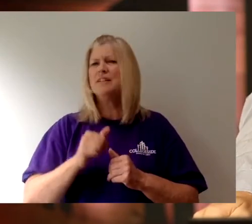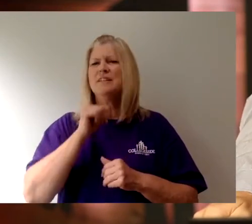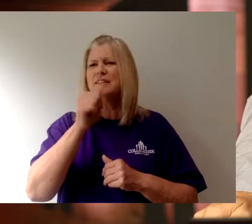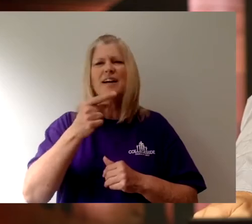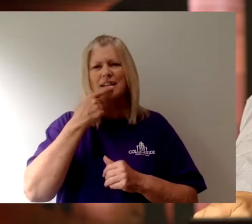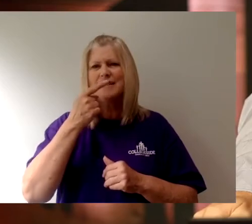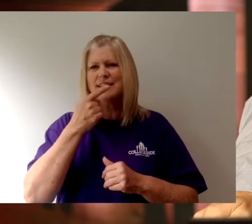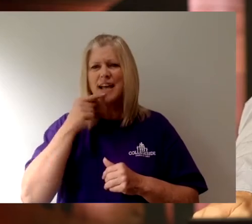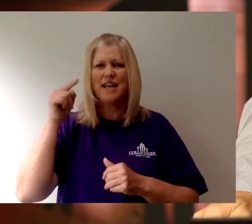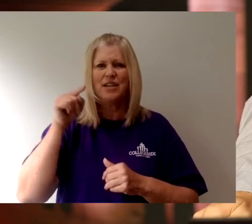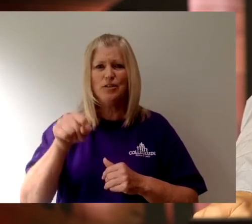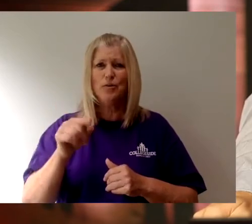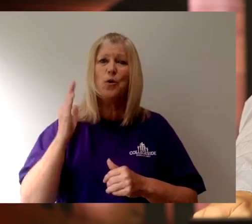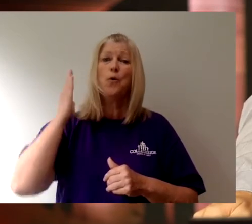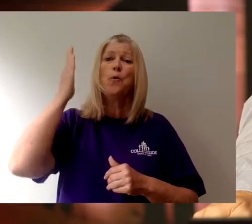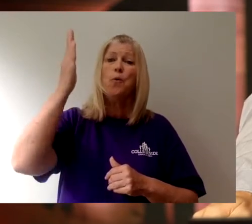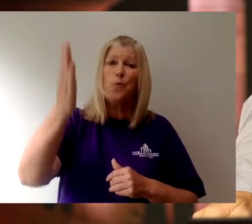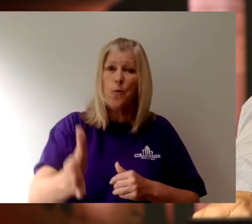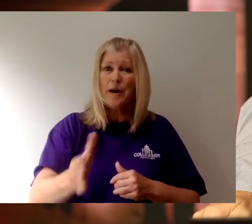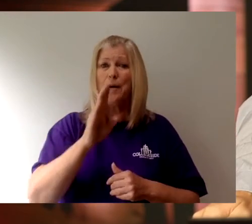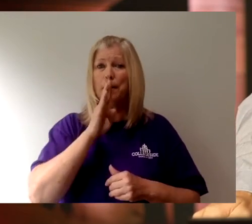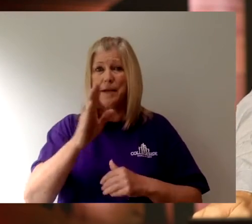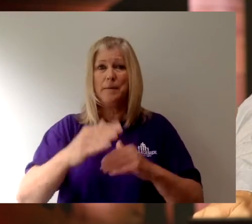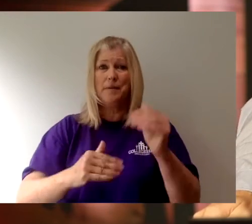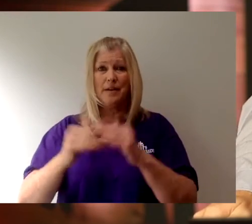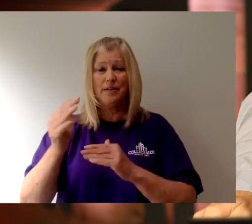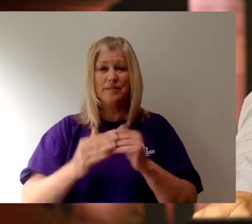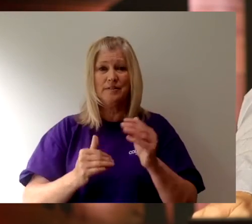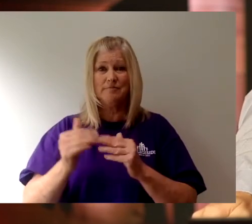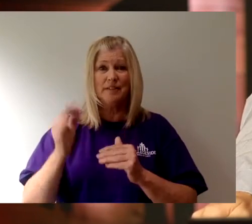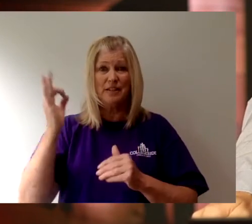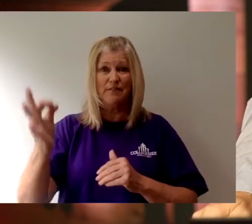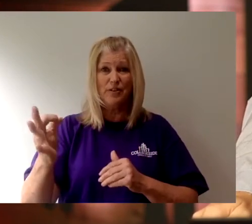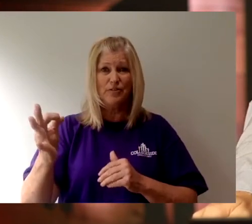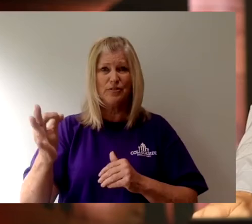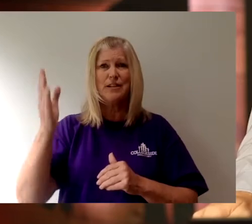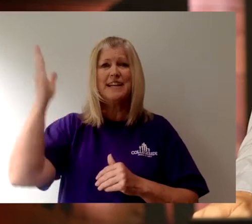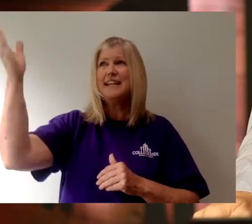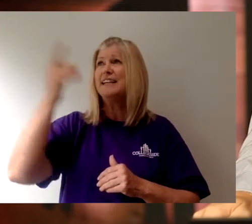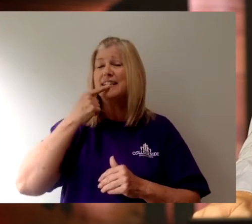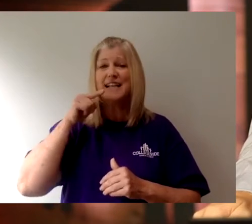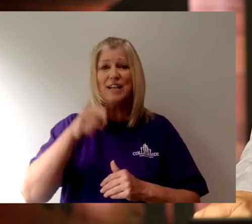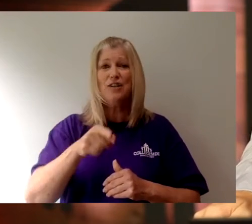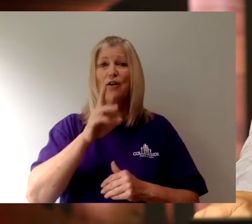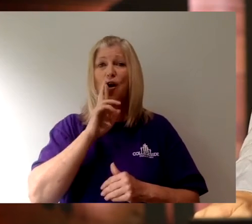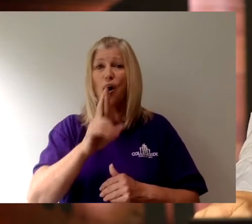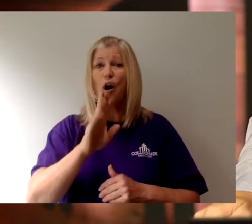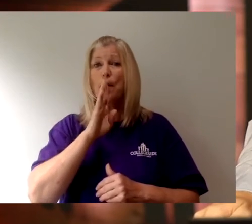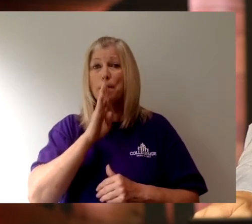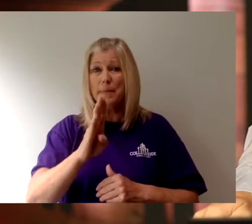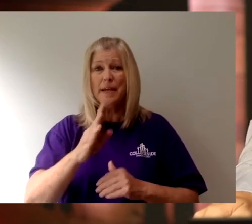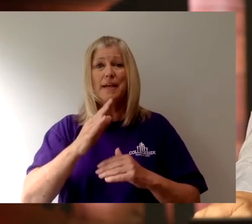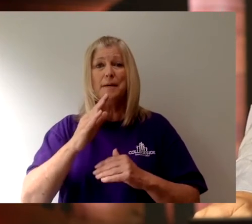He didn't say, you will be built. He said, you are